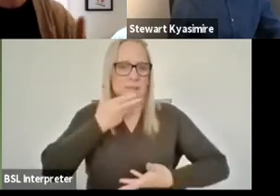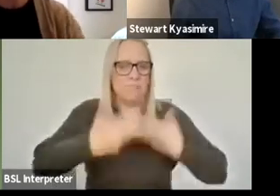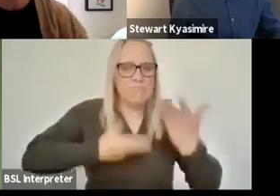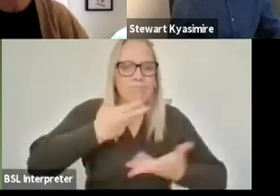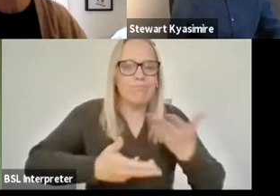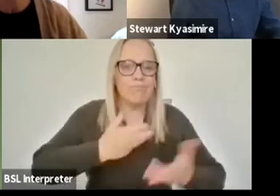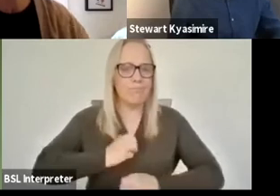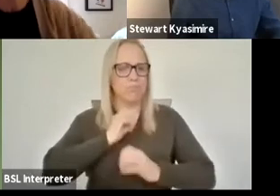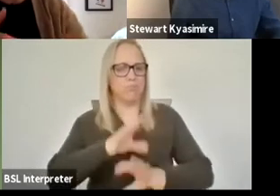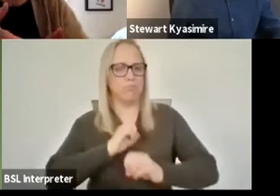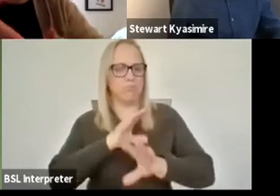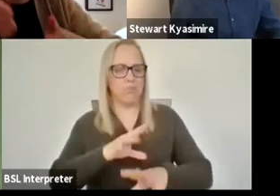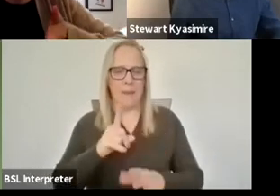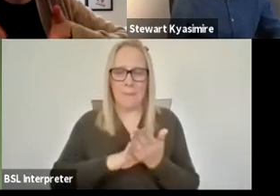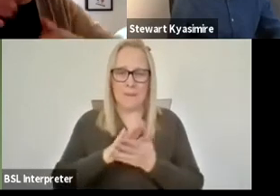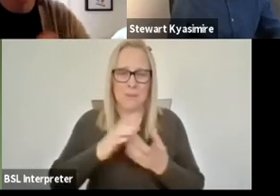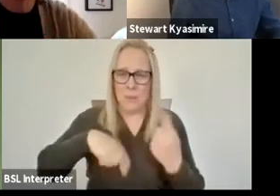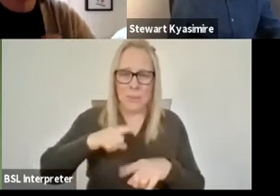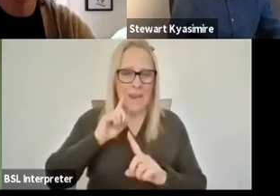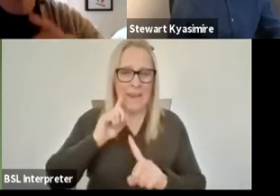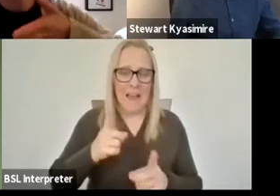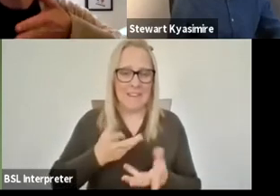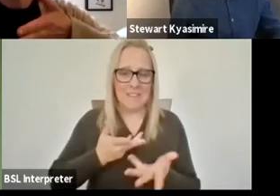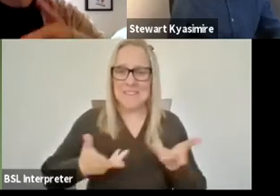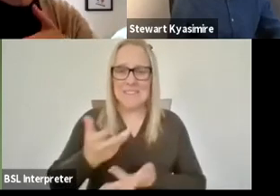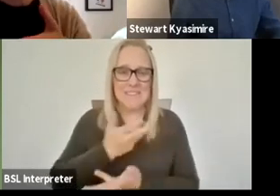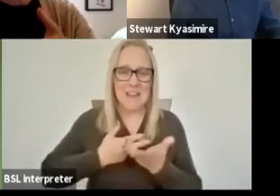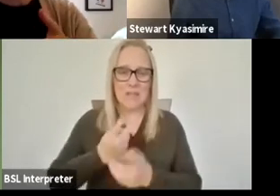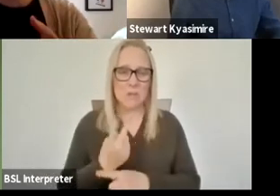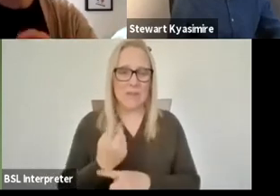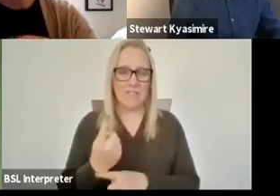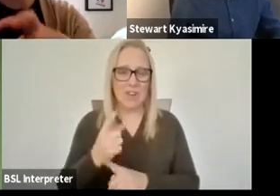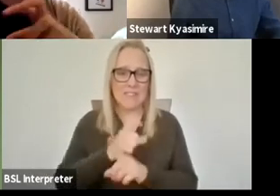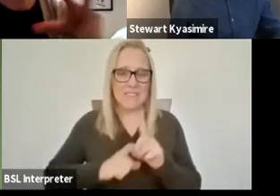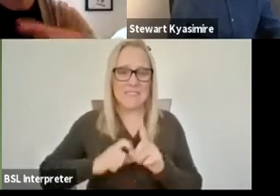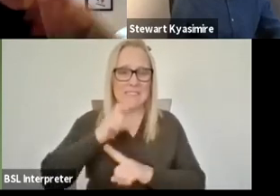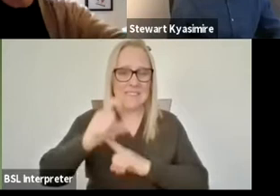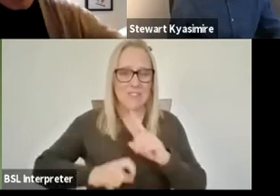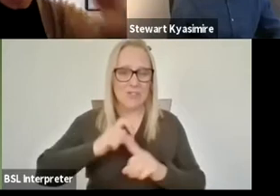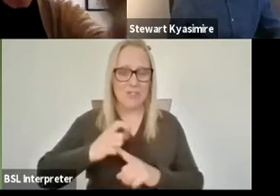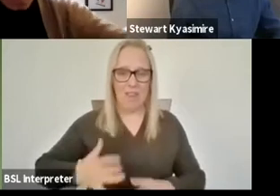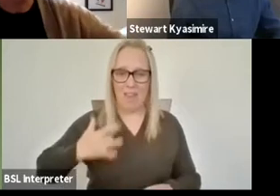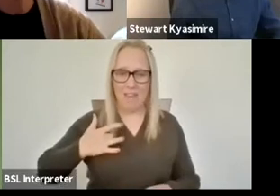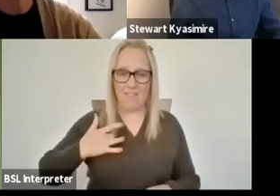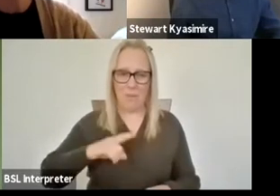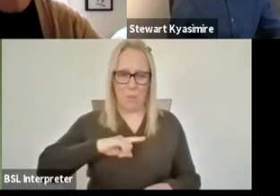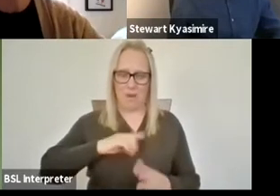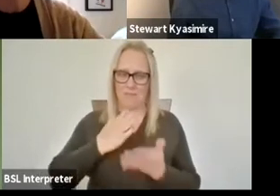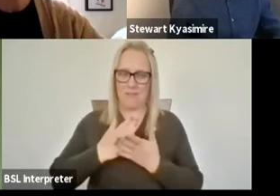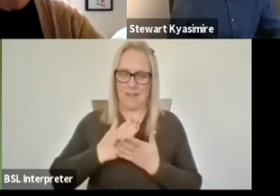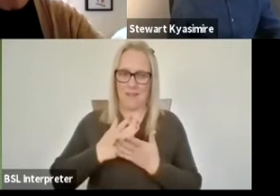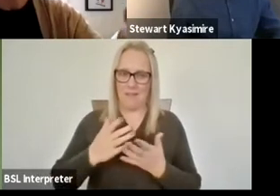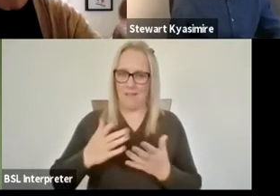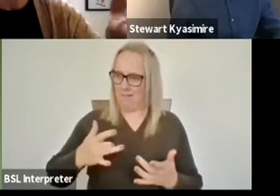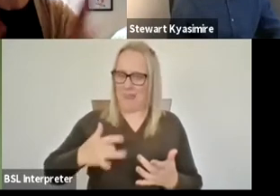21st century life is changing growing uh sometimes malevolently into a whole different way of being